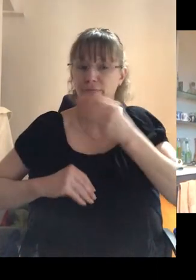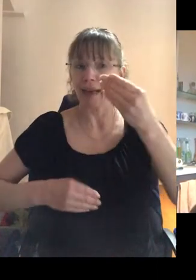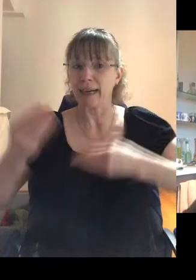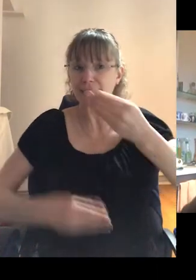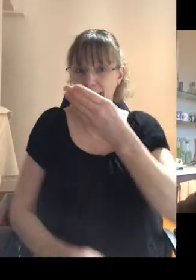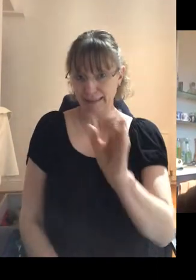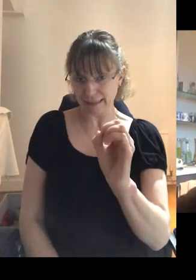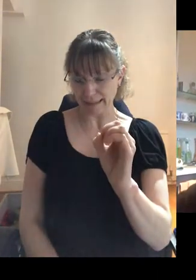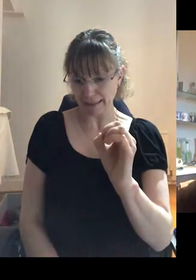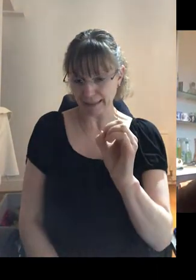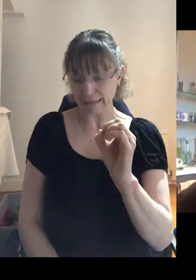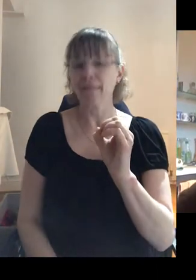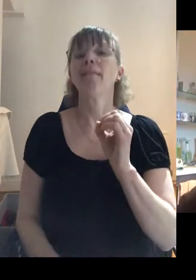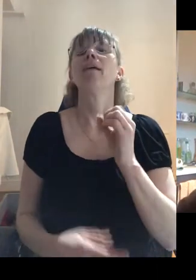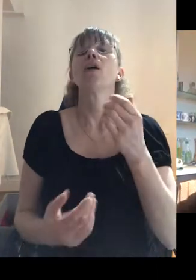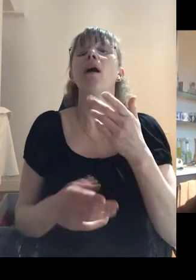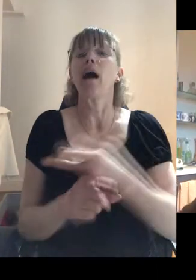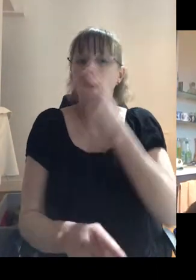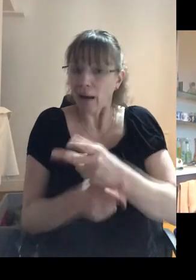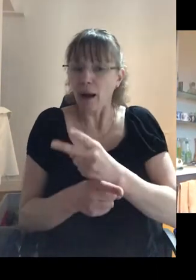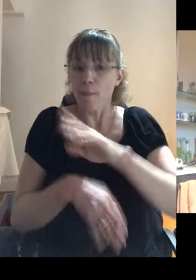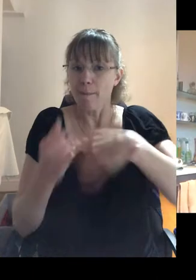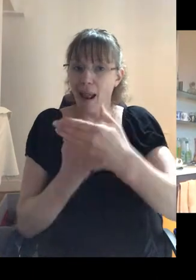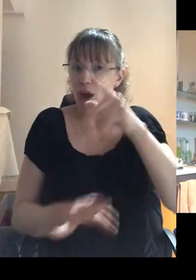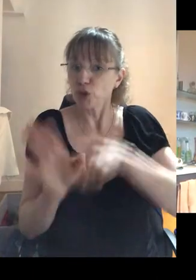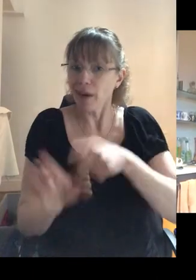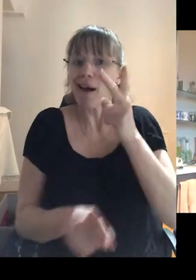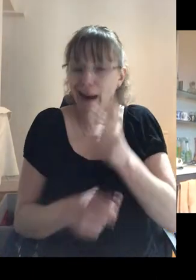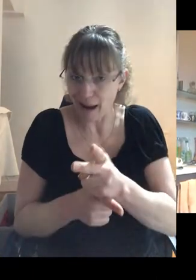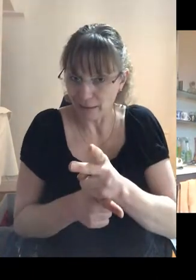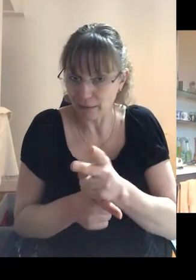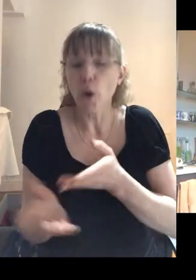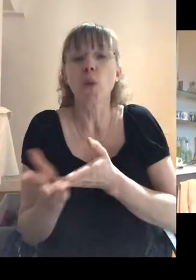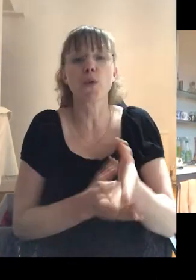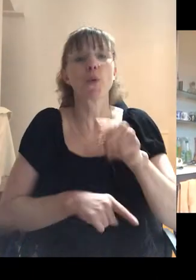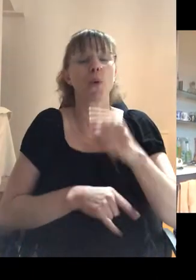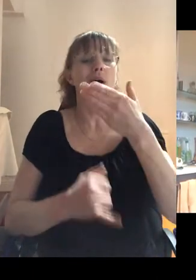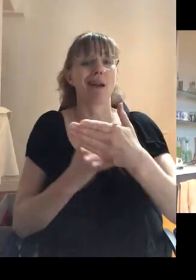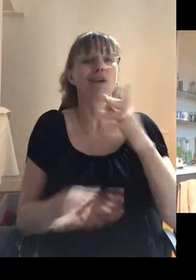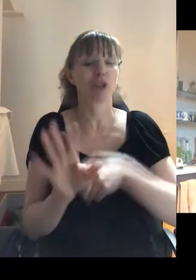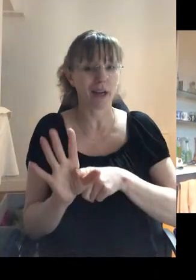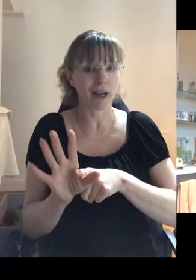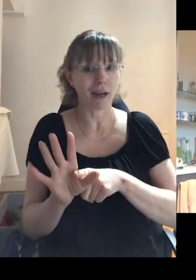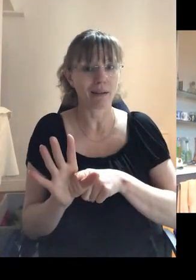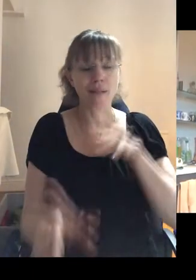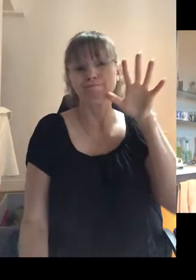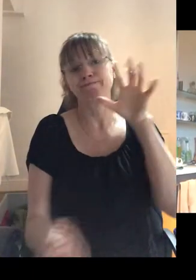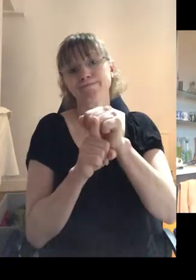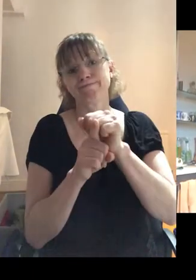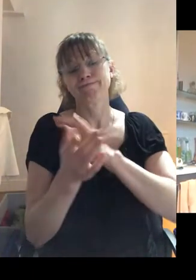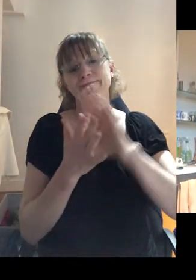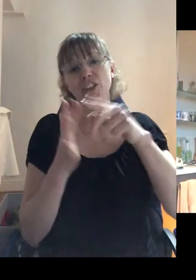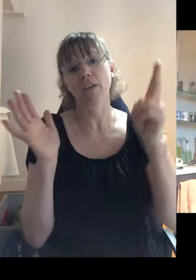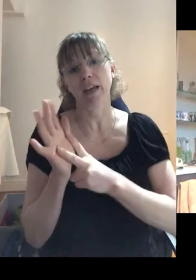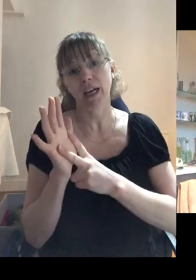and we did my final year. And during that final year, ridiculously was diagnosed with HIV.